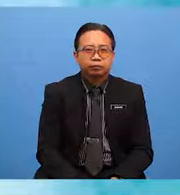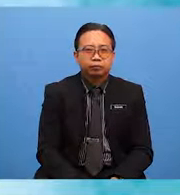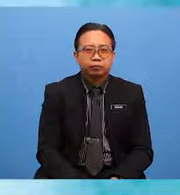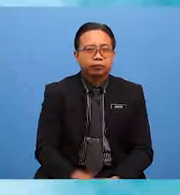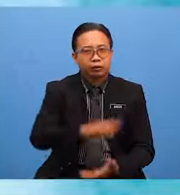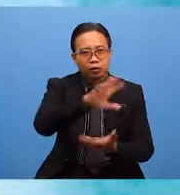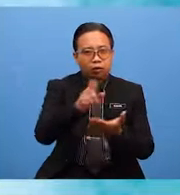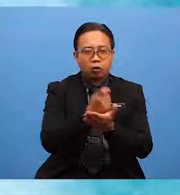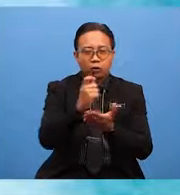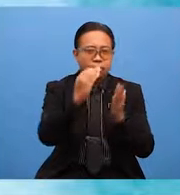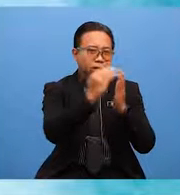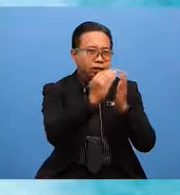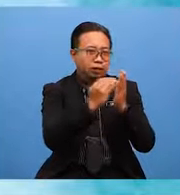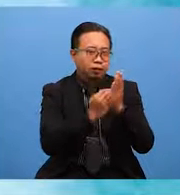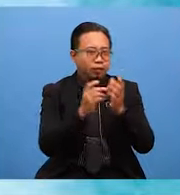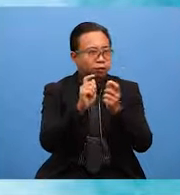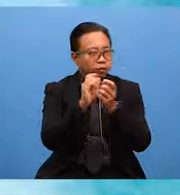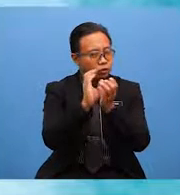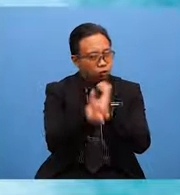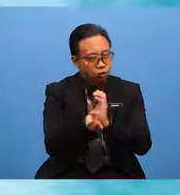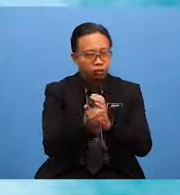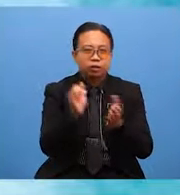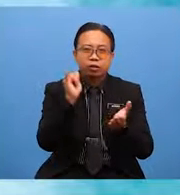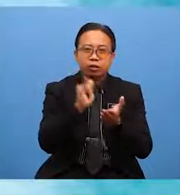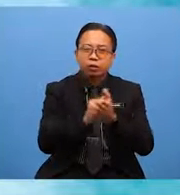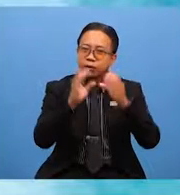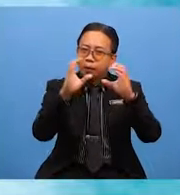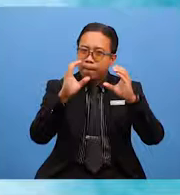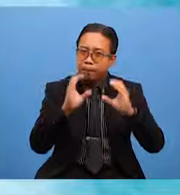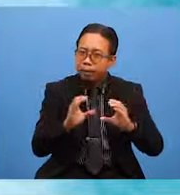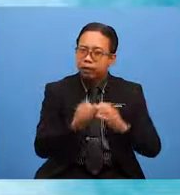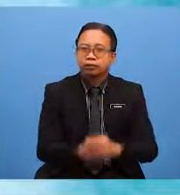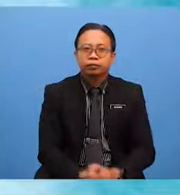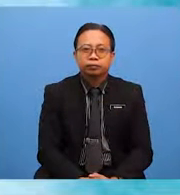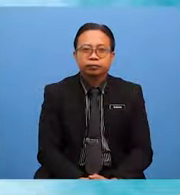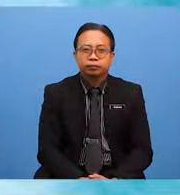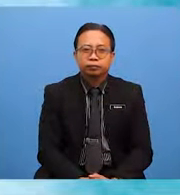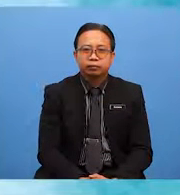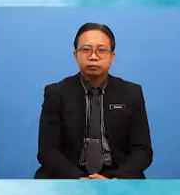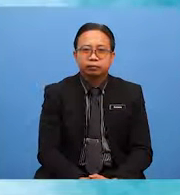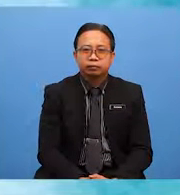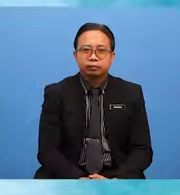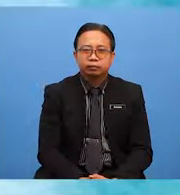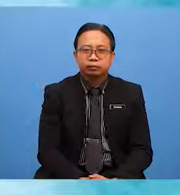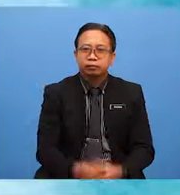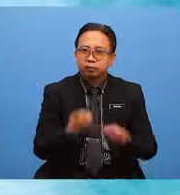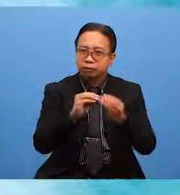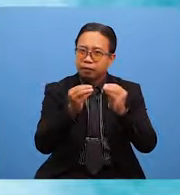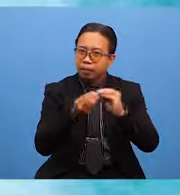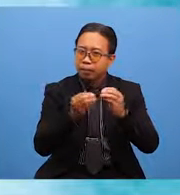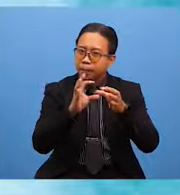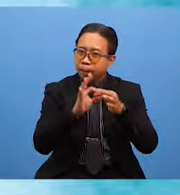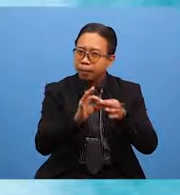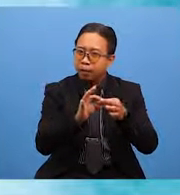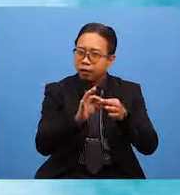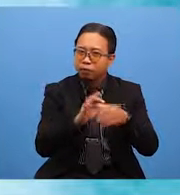All the details have definitely changed this paragraph. Added information like the number